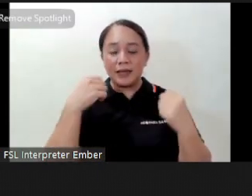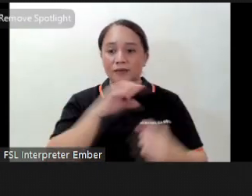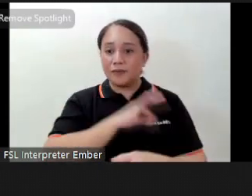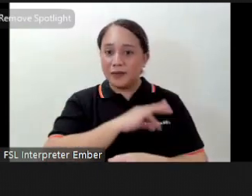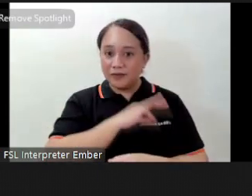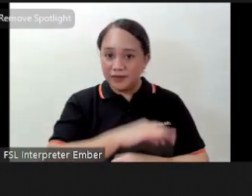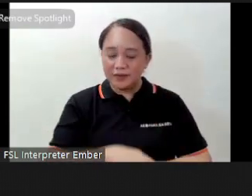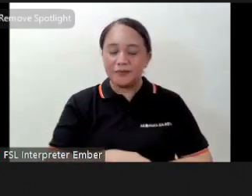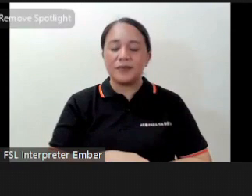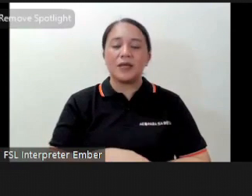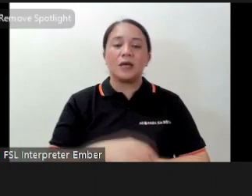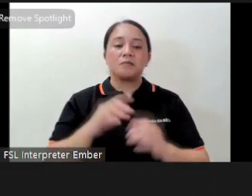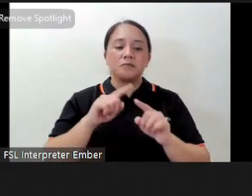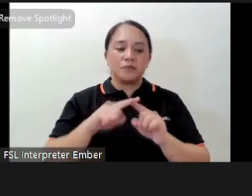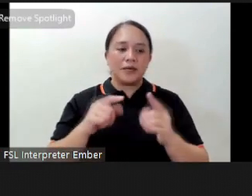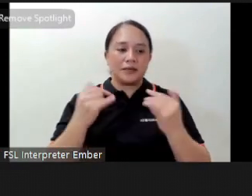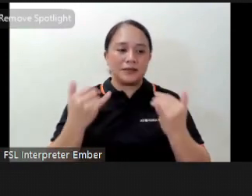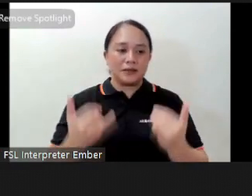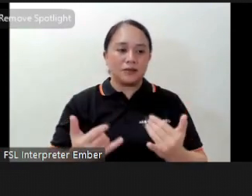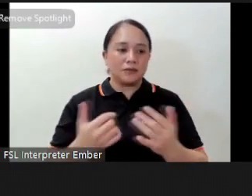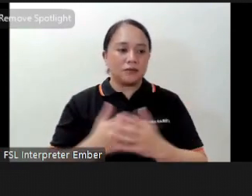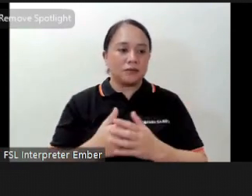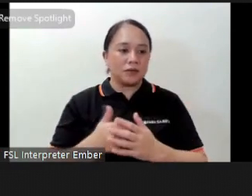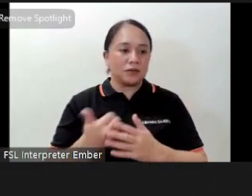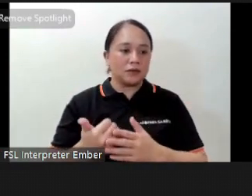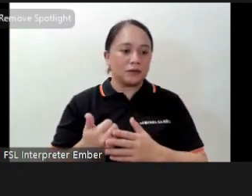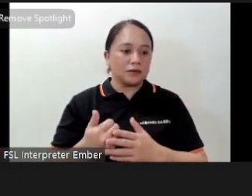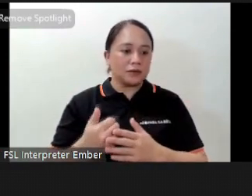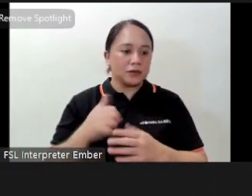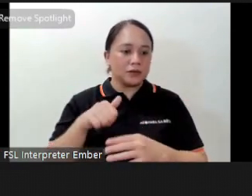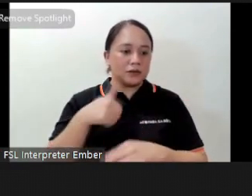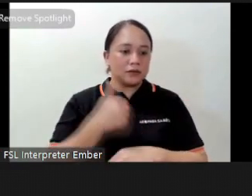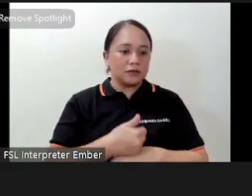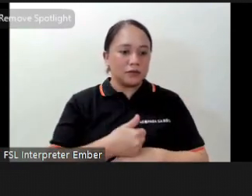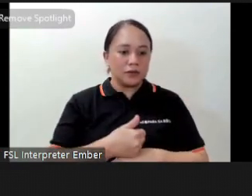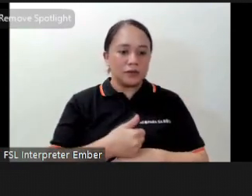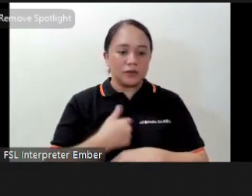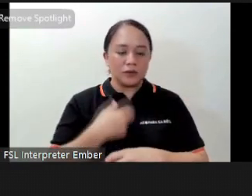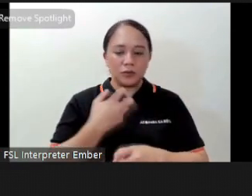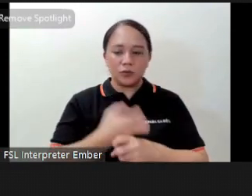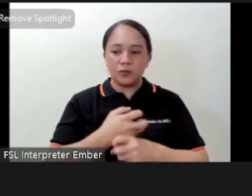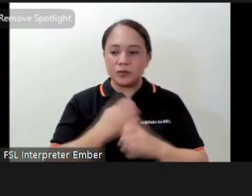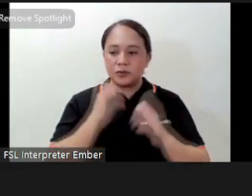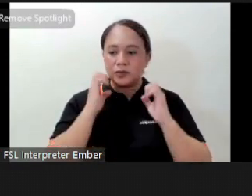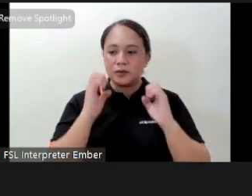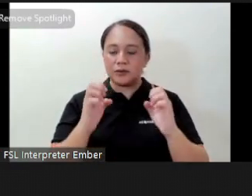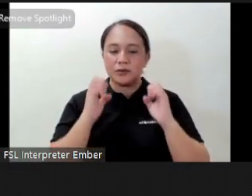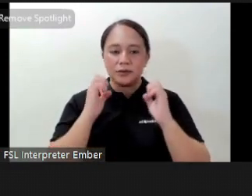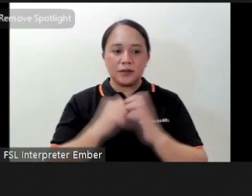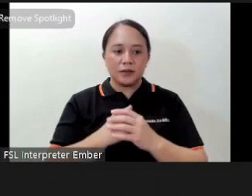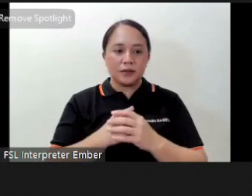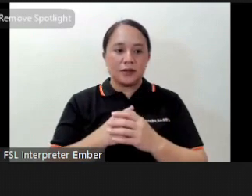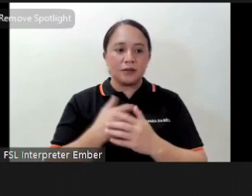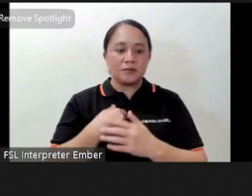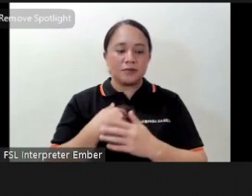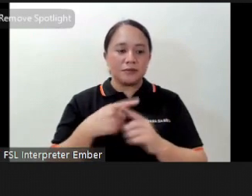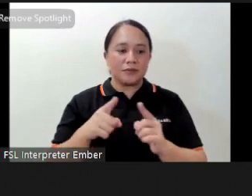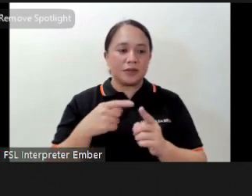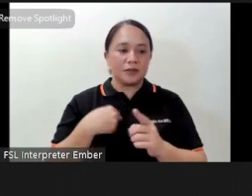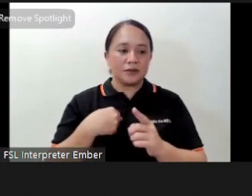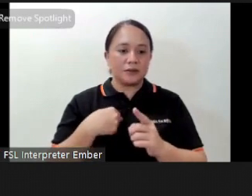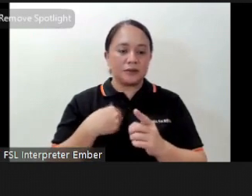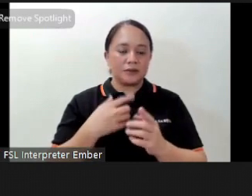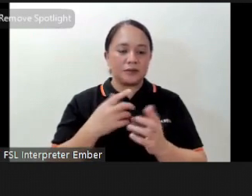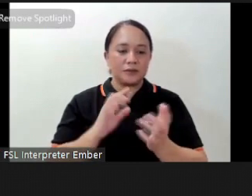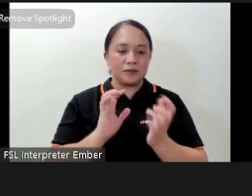however with the closure of gyms and other fitness establishments it is difficult to exercise fortunately home workouts became